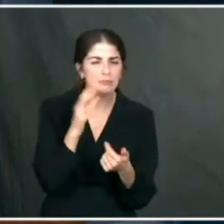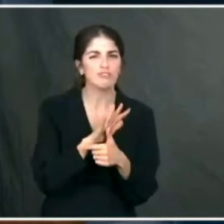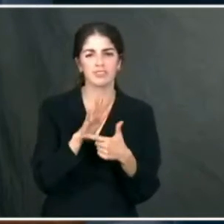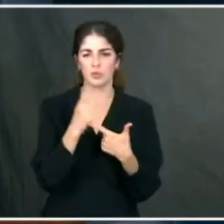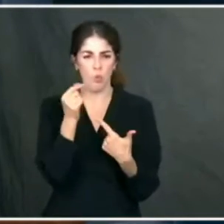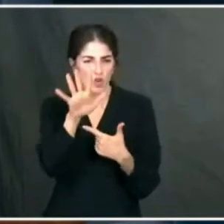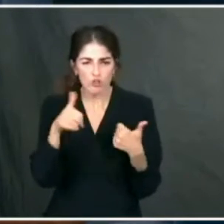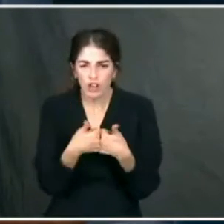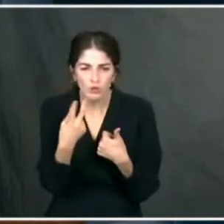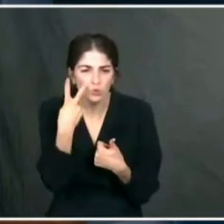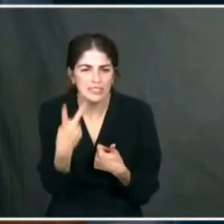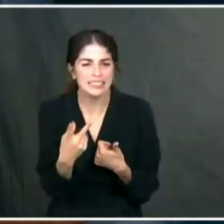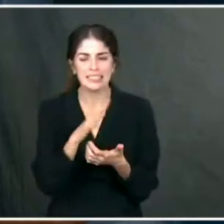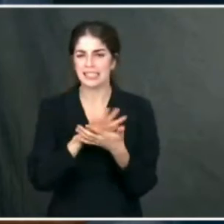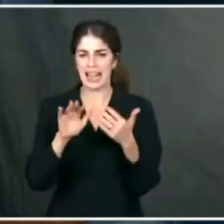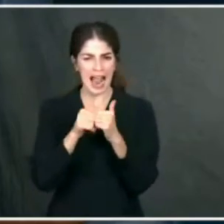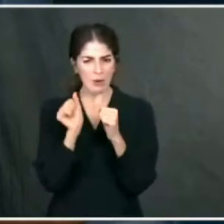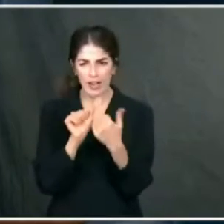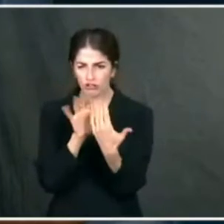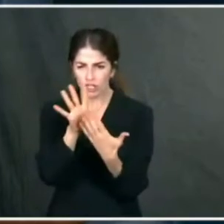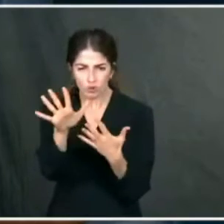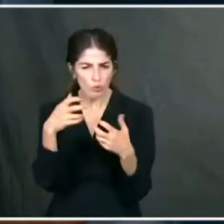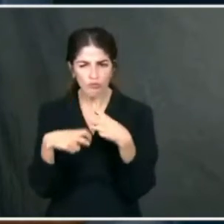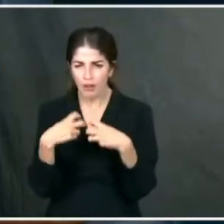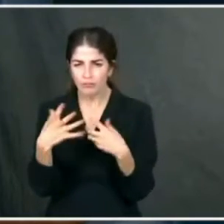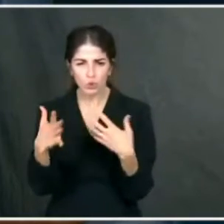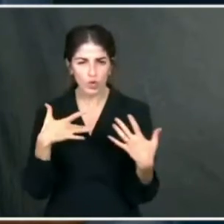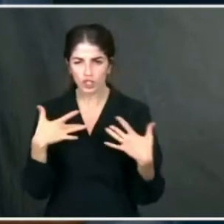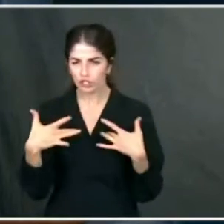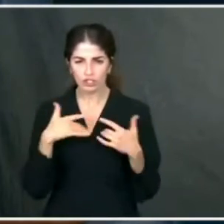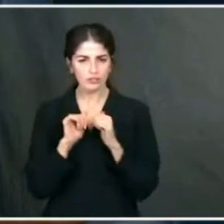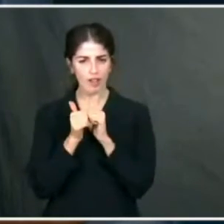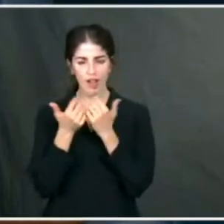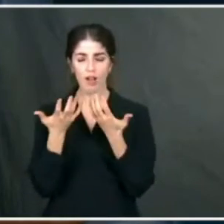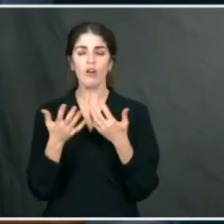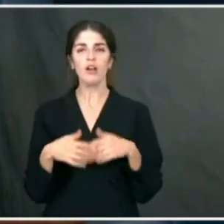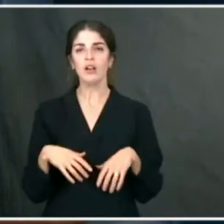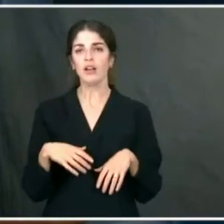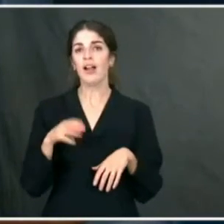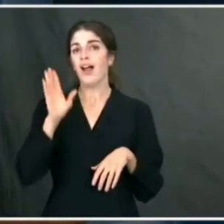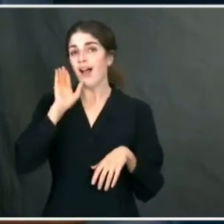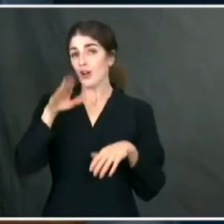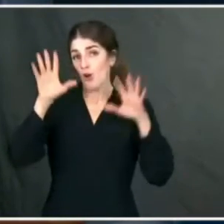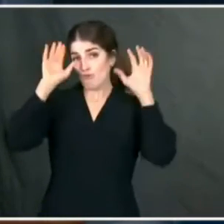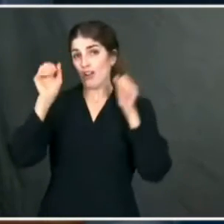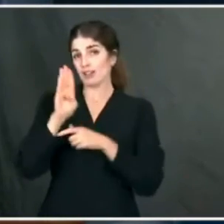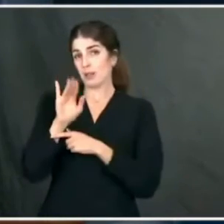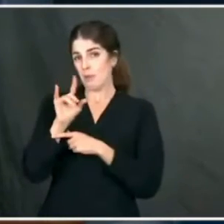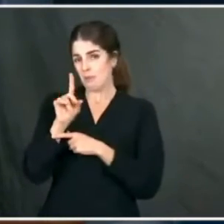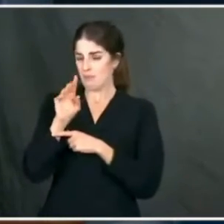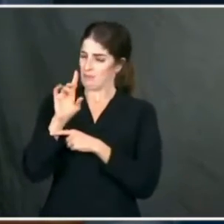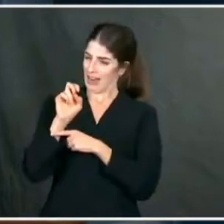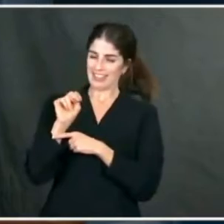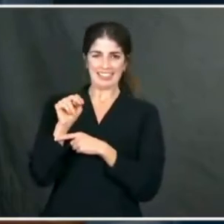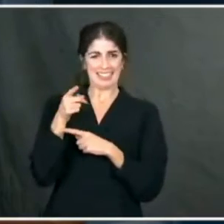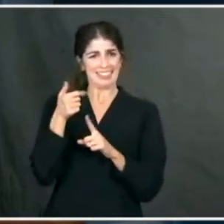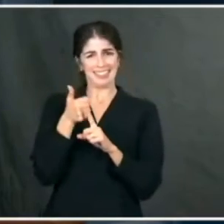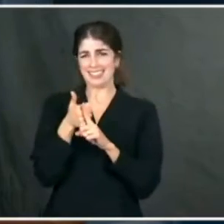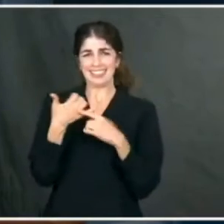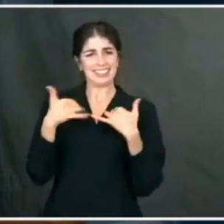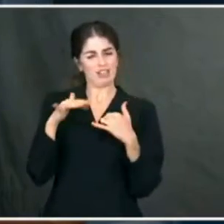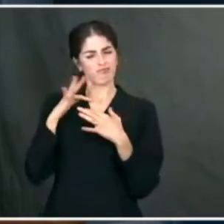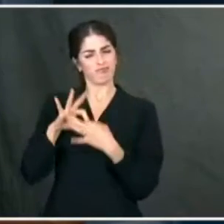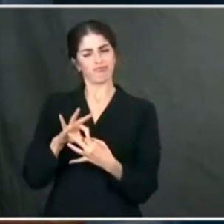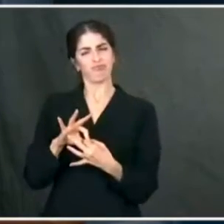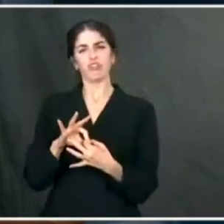and and how they can be addressed. And, you know, that's something I think in President Biden's heart. He is a local elected official still,